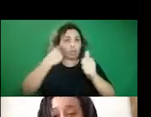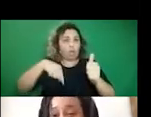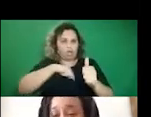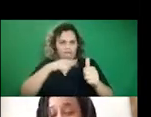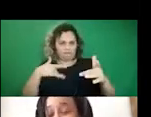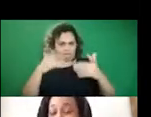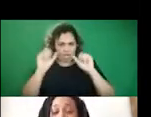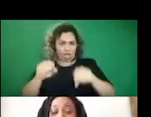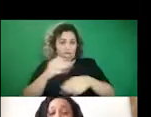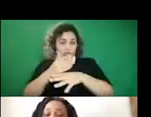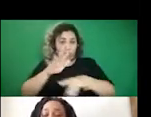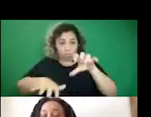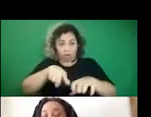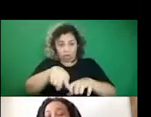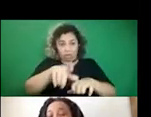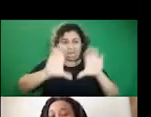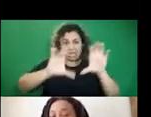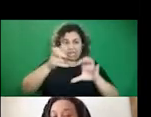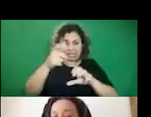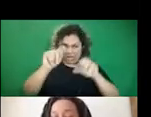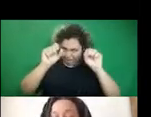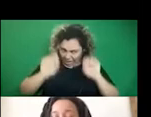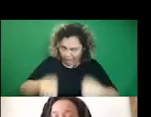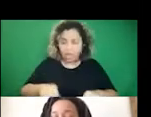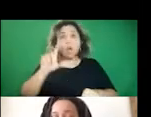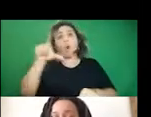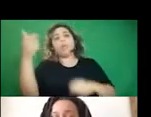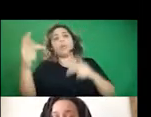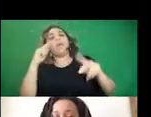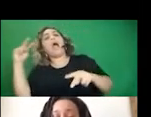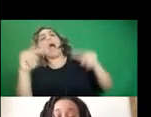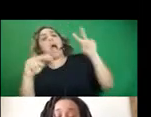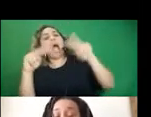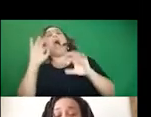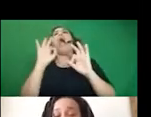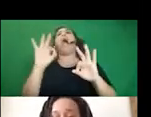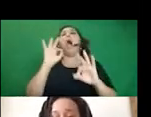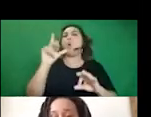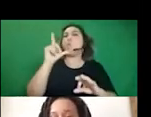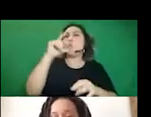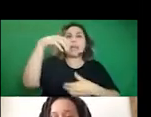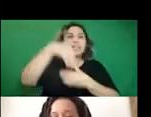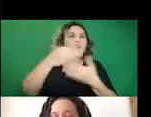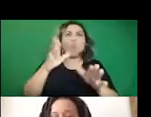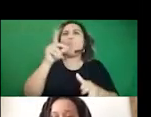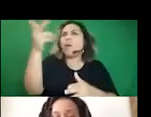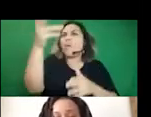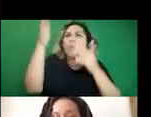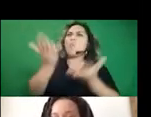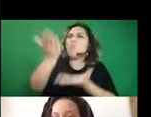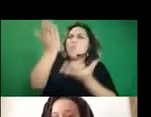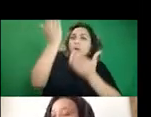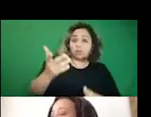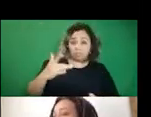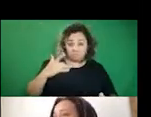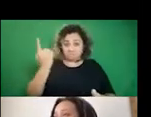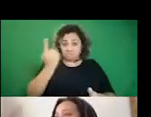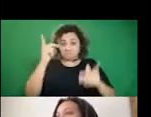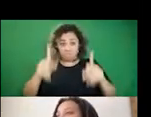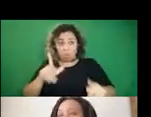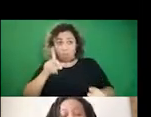free to share in the chat too. So that other people can can see like who's in the room. Does anybody feel